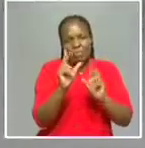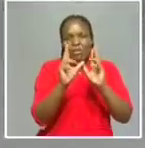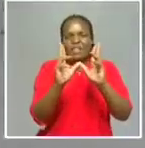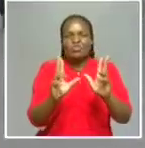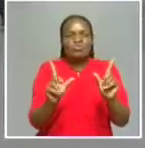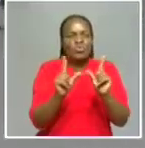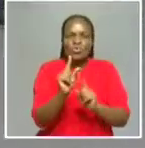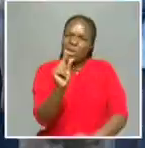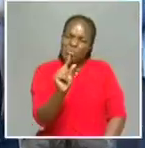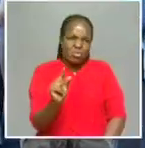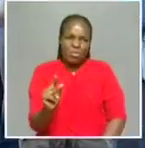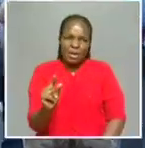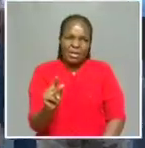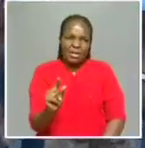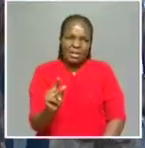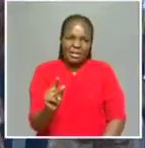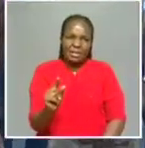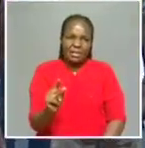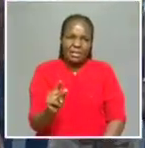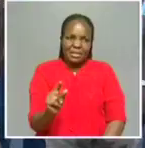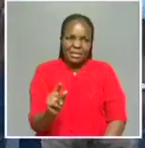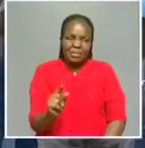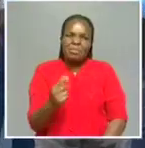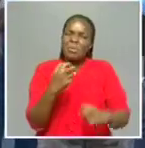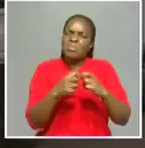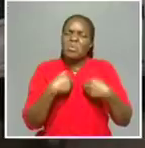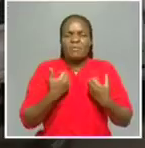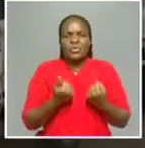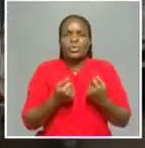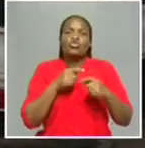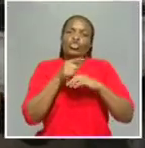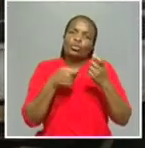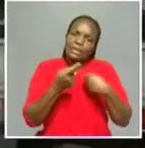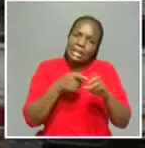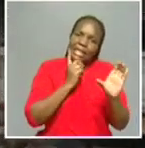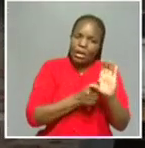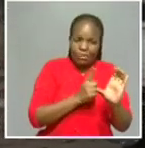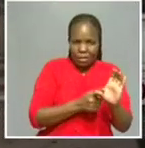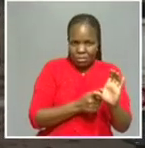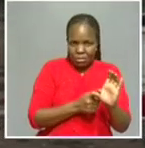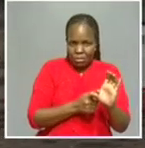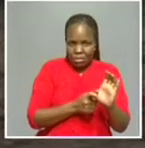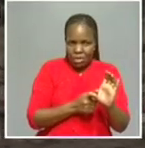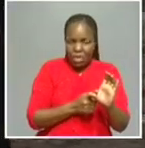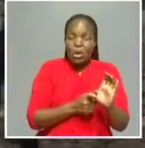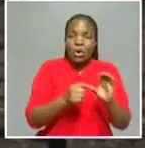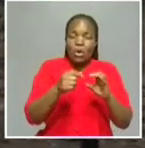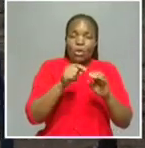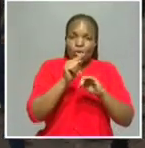around. And especially the problem we had was the problem with the clubs. Most of the clubs really were very full.